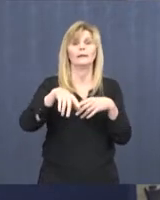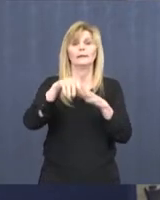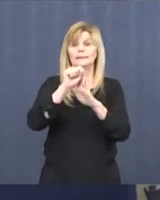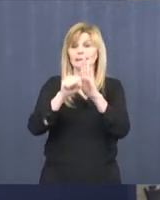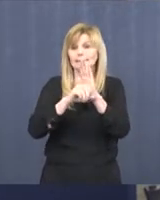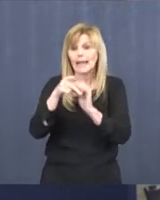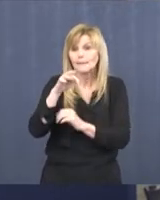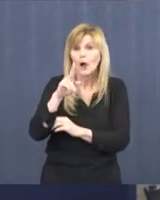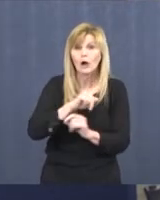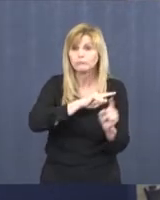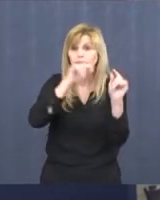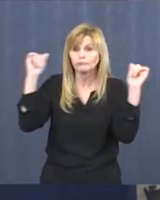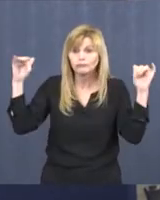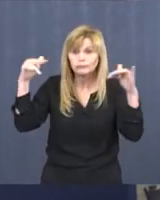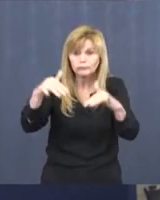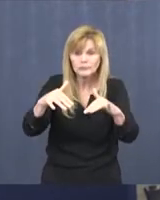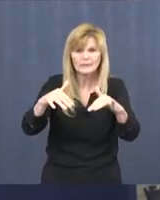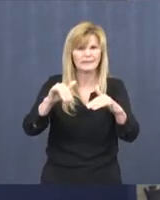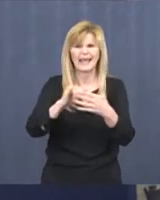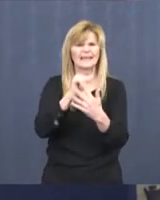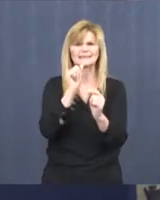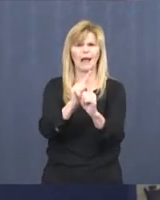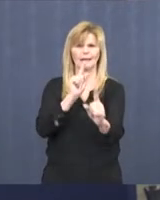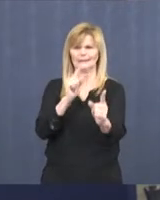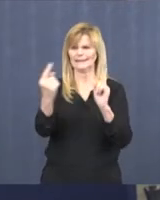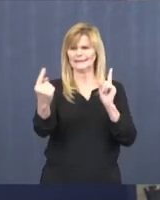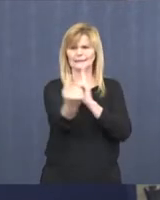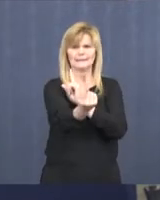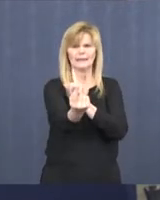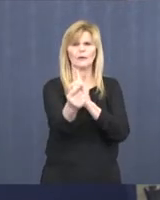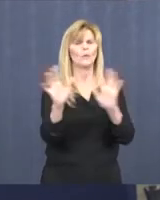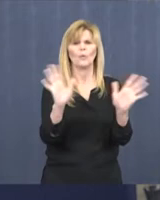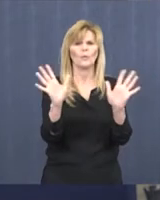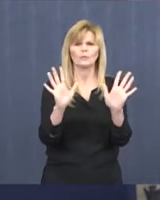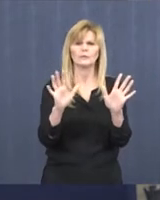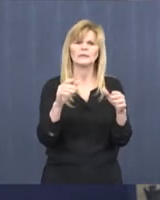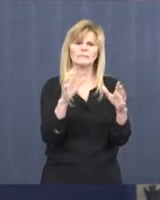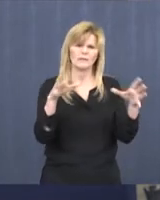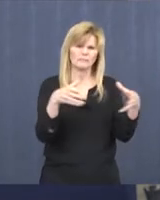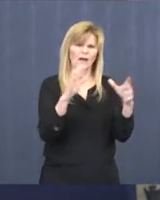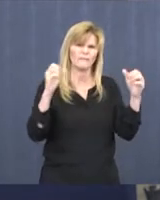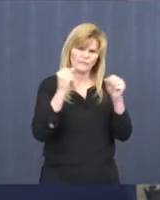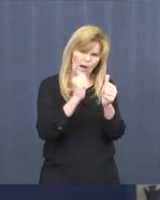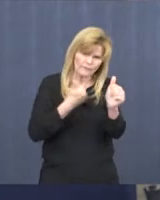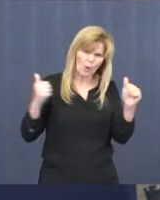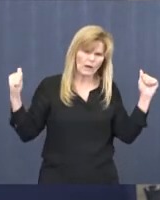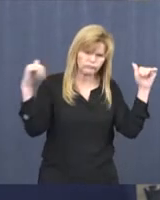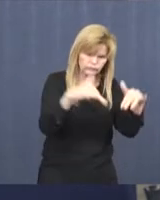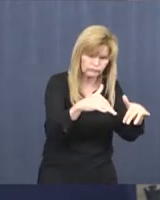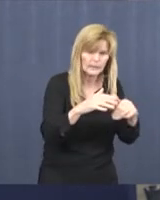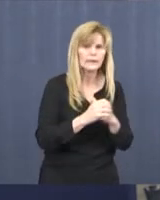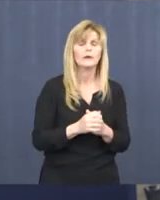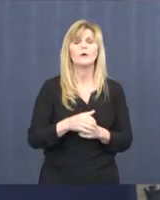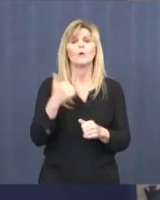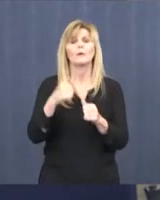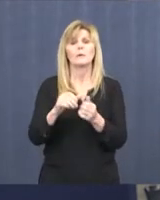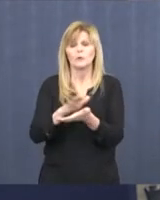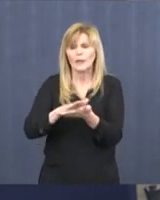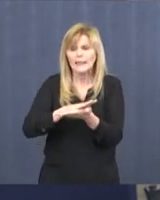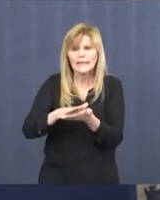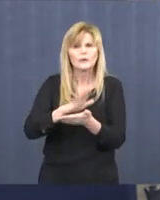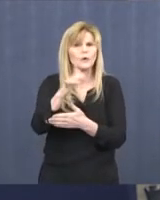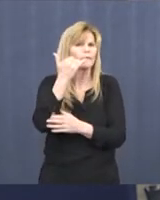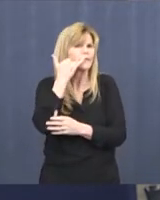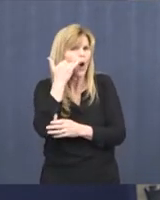And that's not physical distancing. That's not what we need right now. Cleaning those surfaces regularly. Think about your